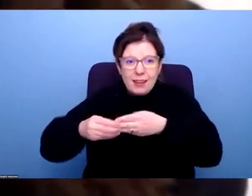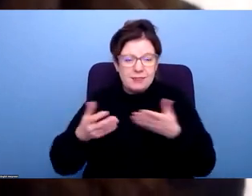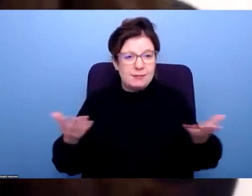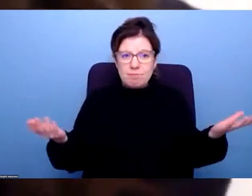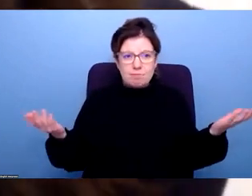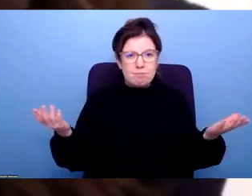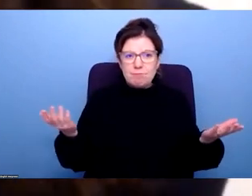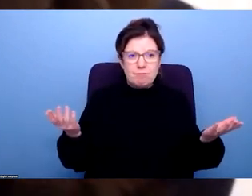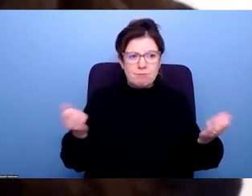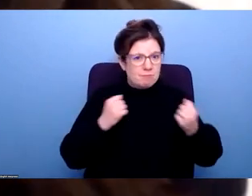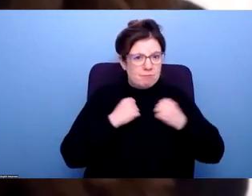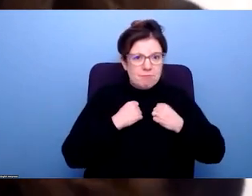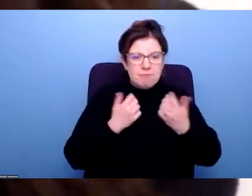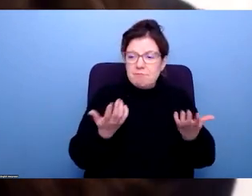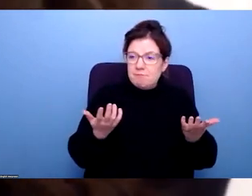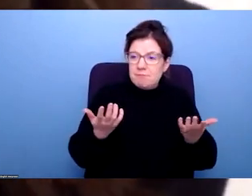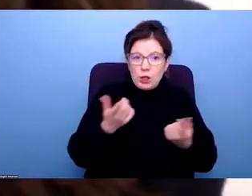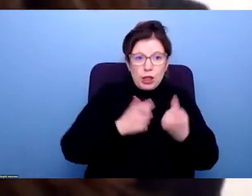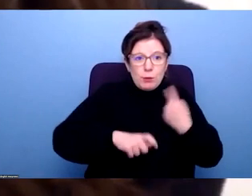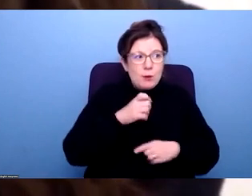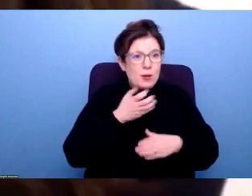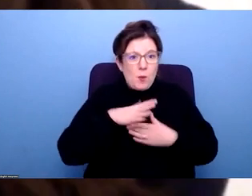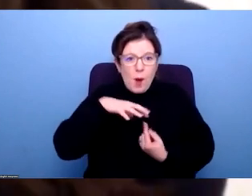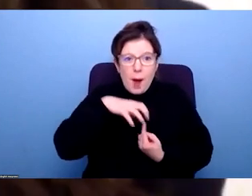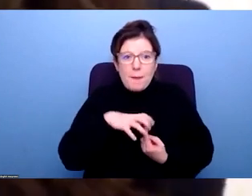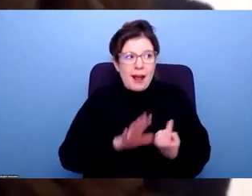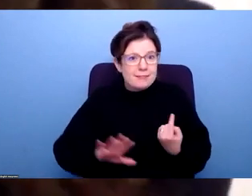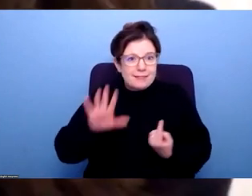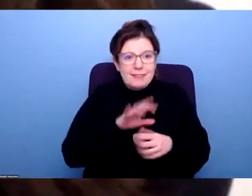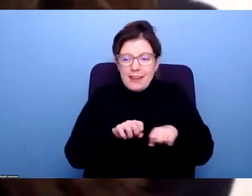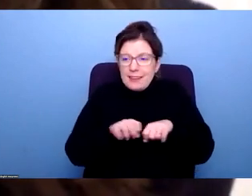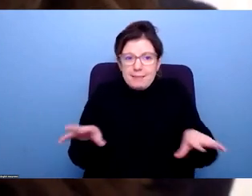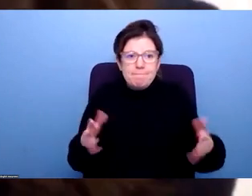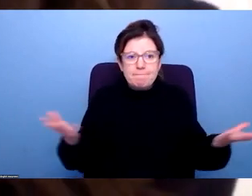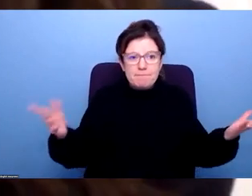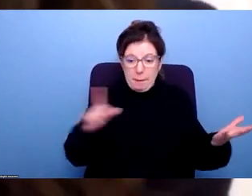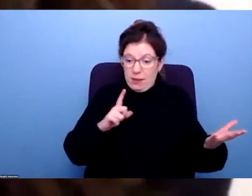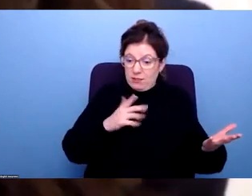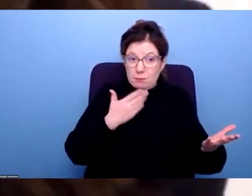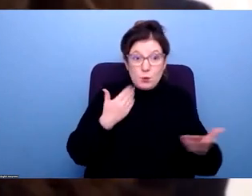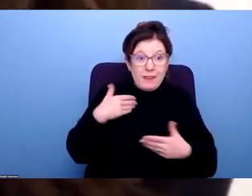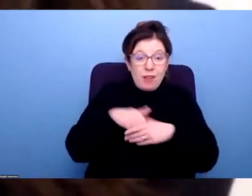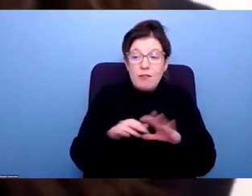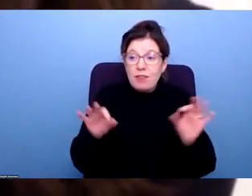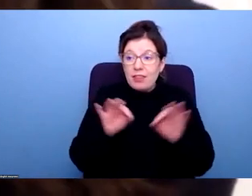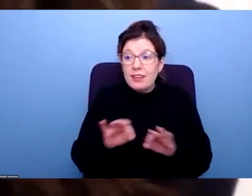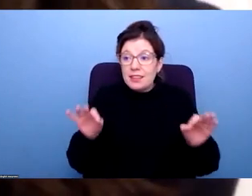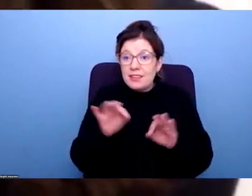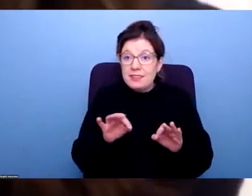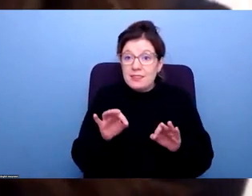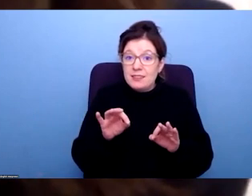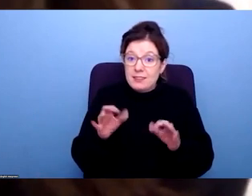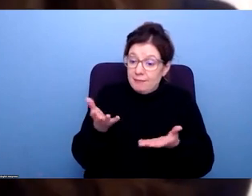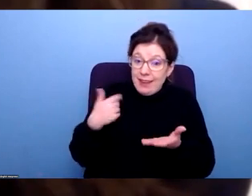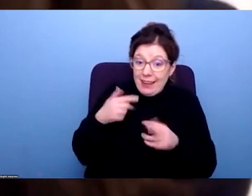either their communities or the country or workplaces, whatever that might be, then people are not always going to take disabled people into consideration.